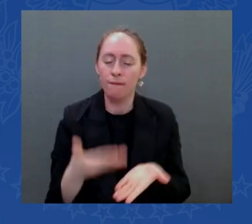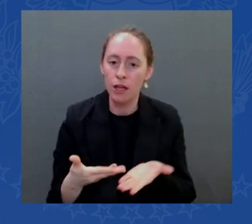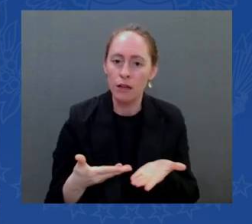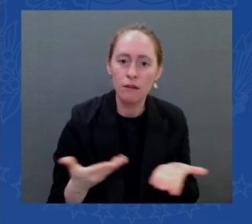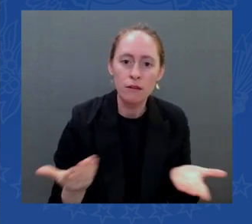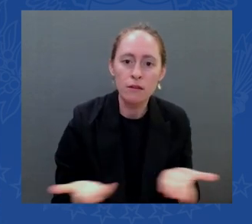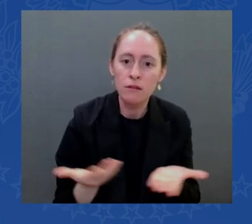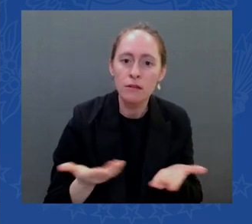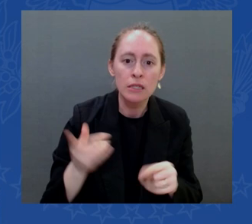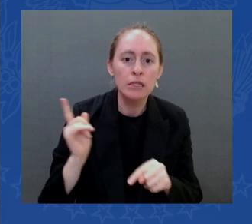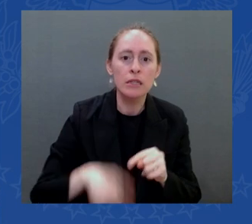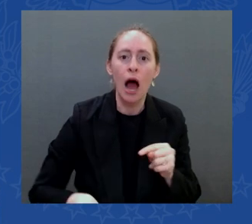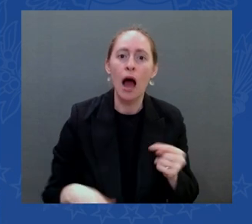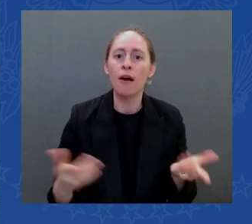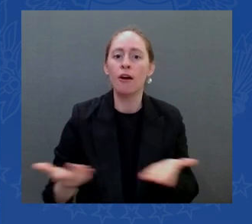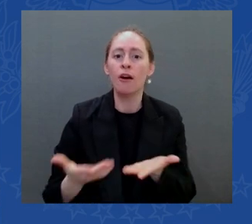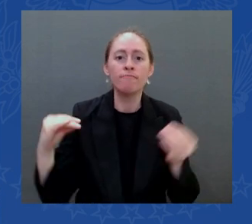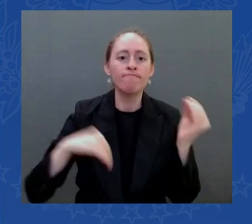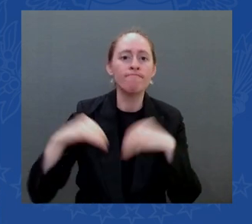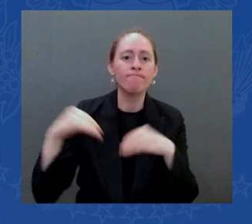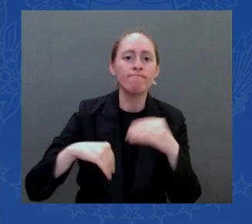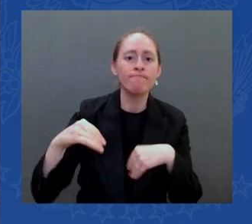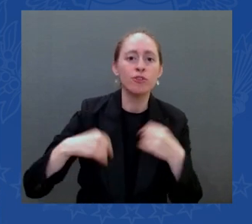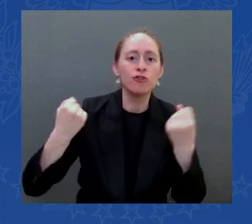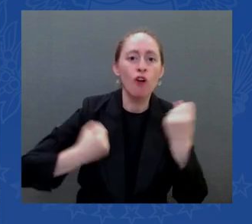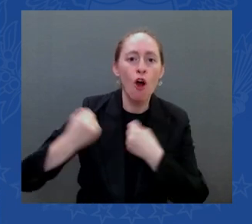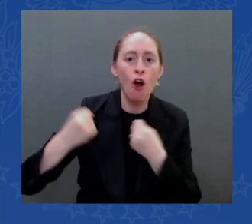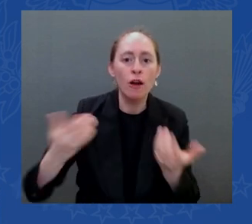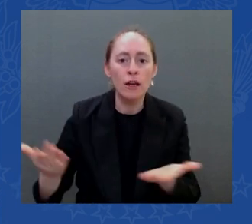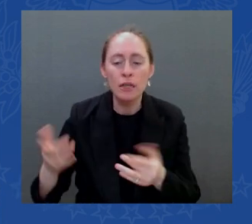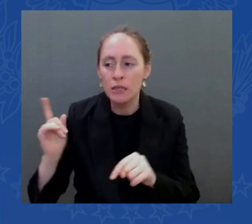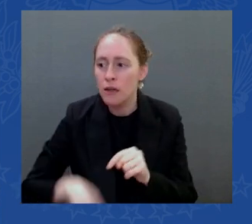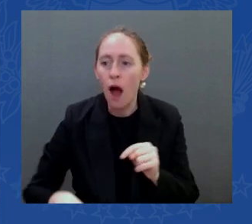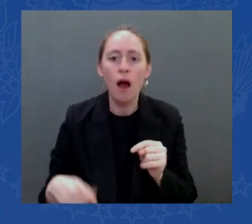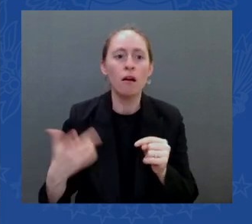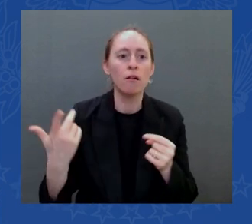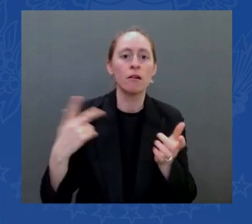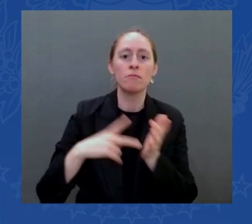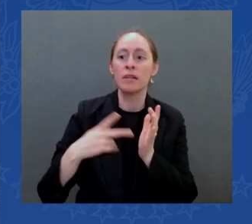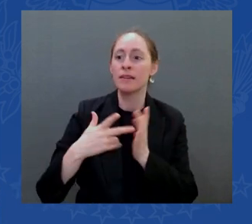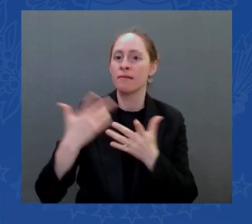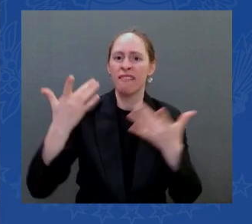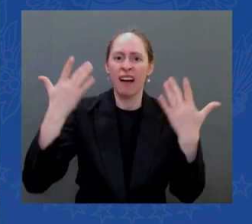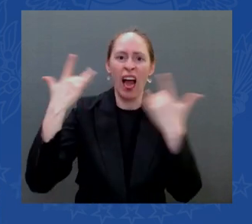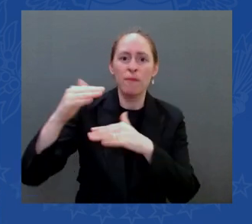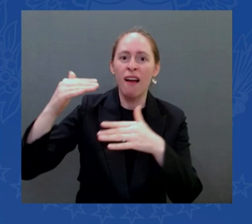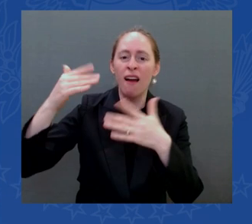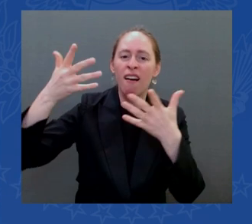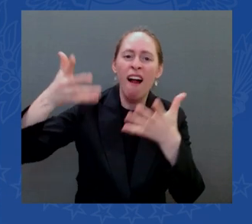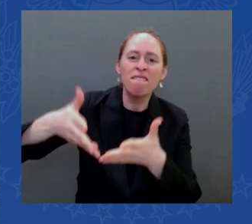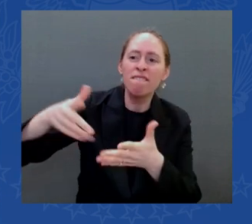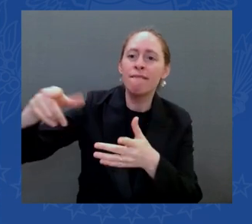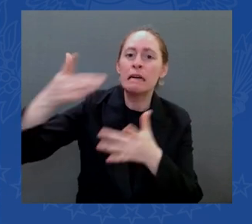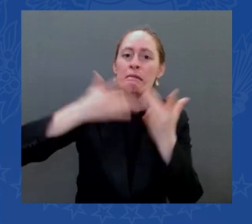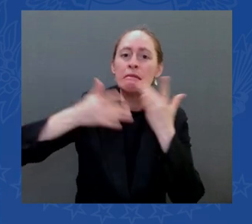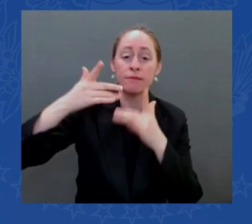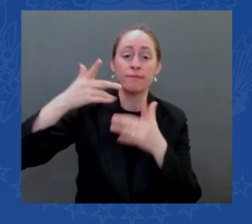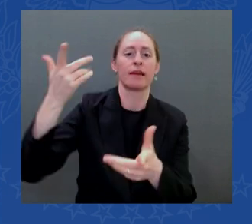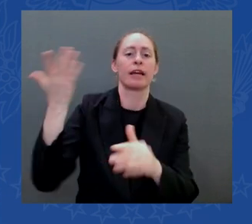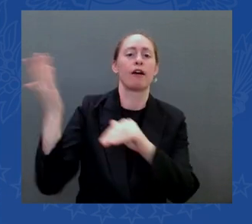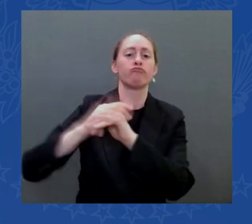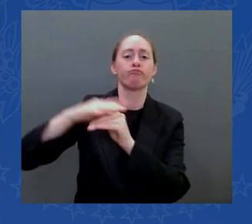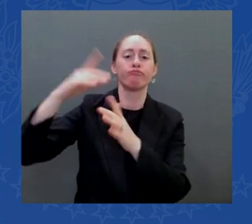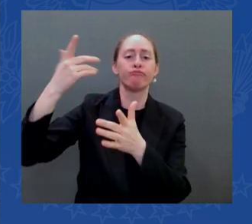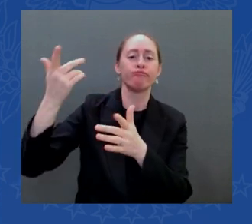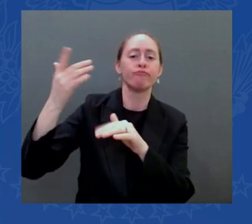materials so prices went up as i said just look at automobiles last year alone they